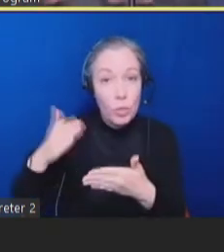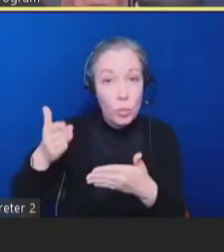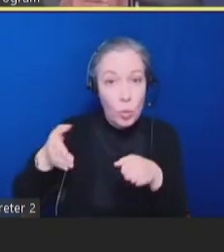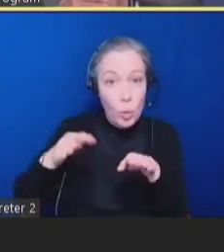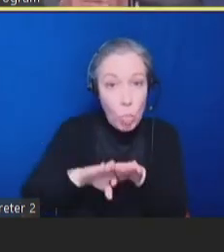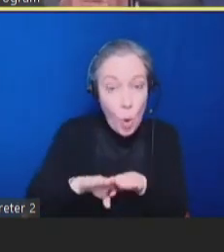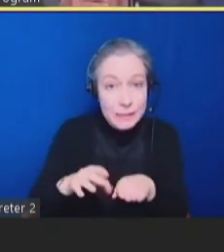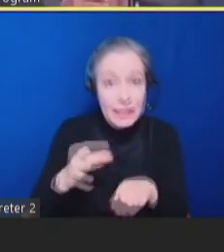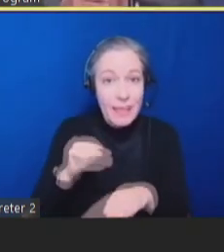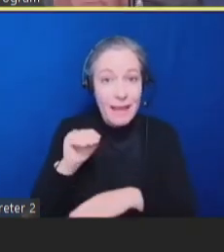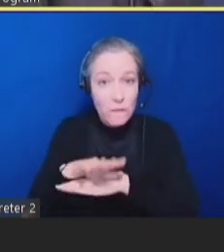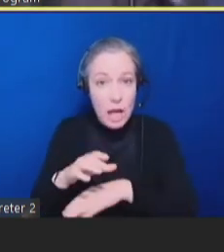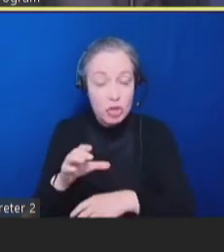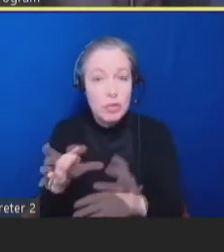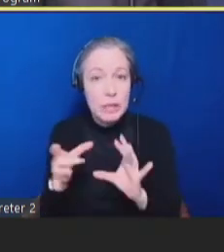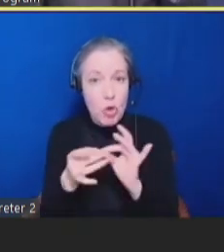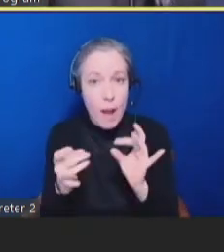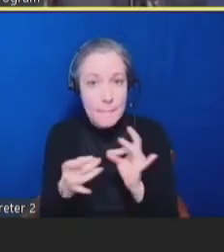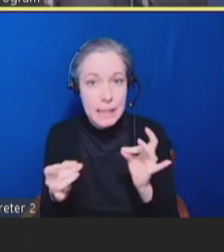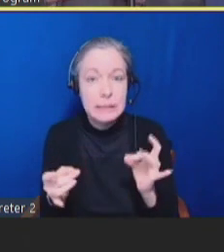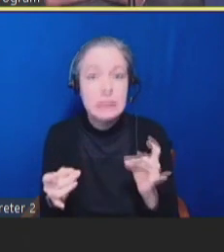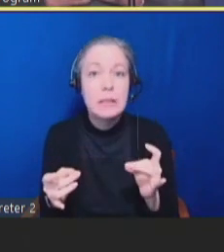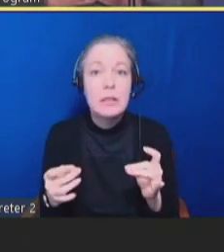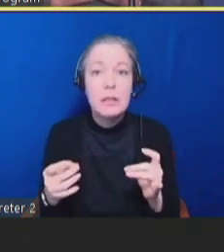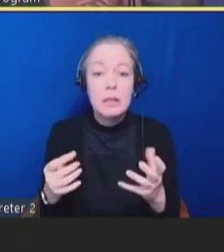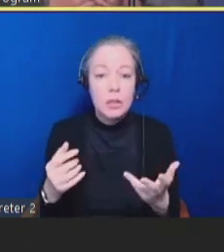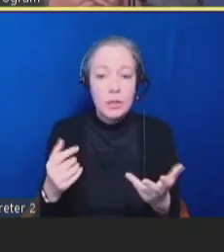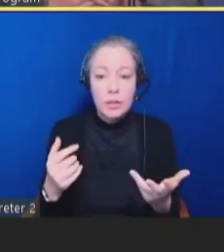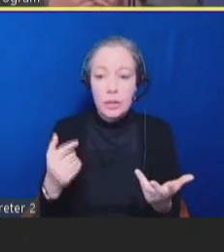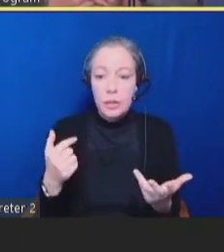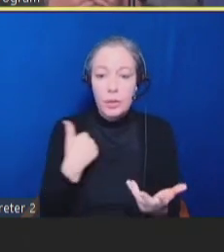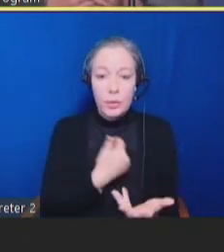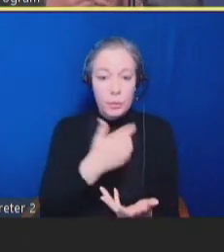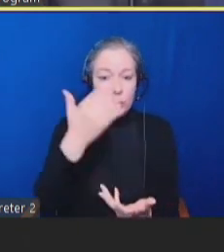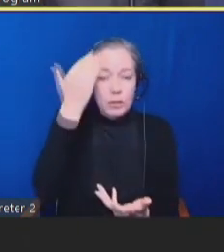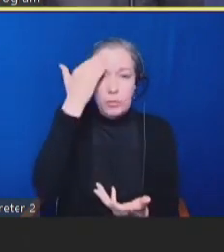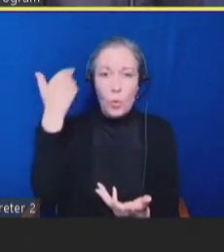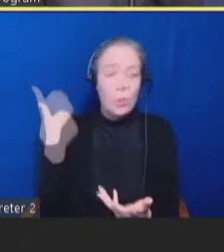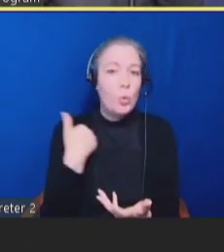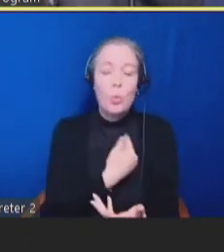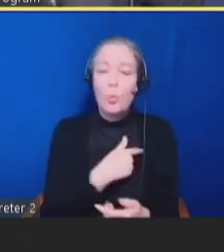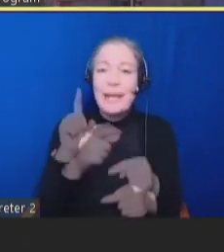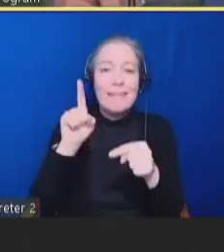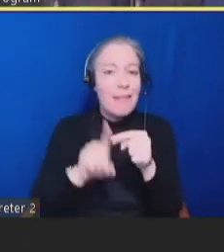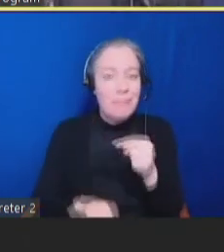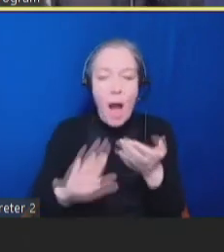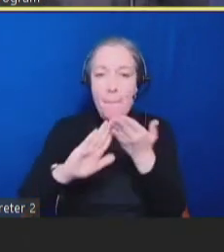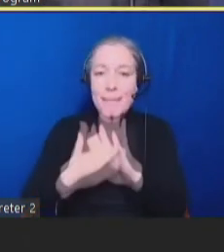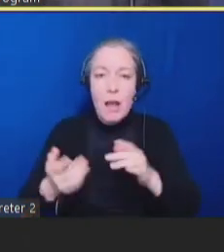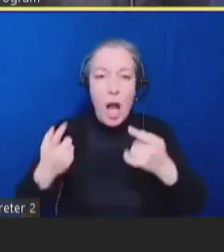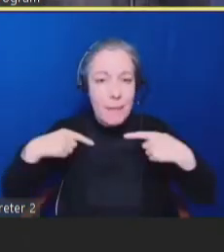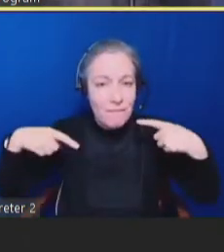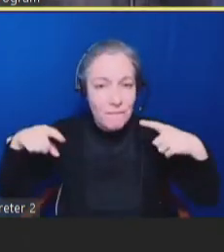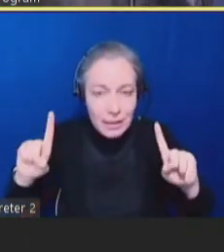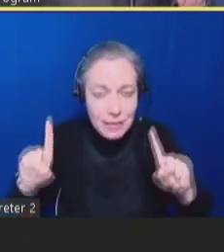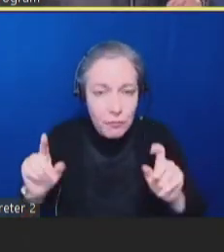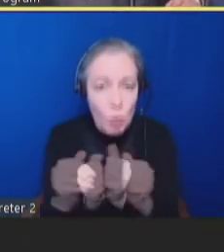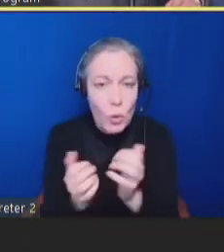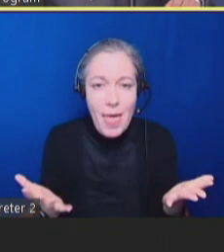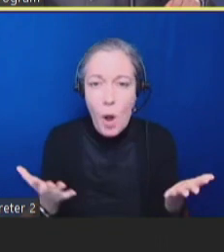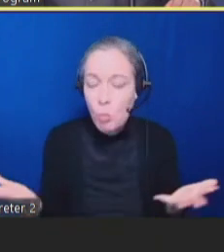believe that we cannot, in fact, we know, we can't be effective if we don't first hear and then adhere